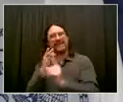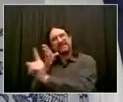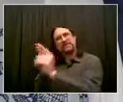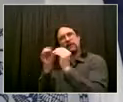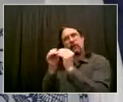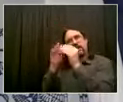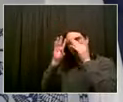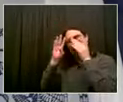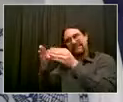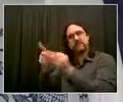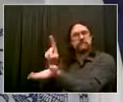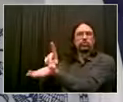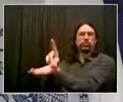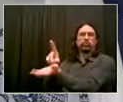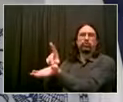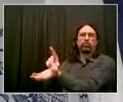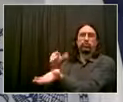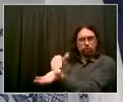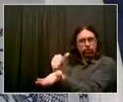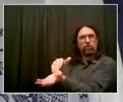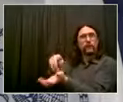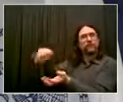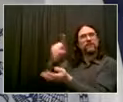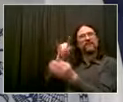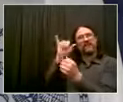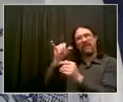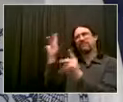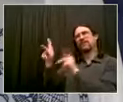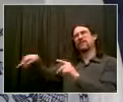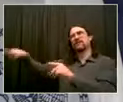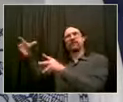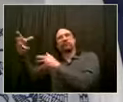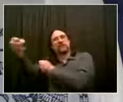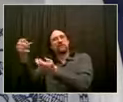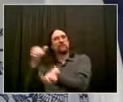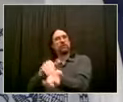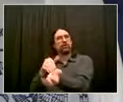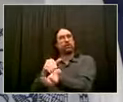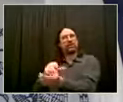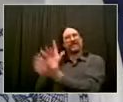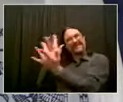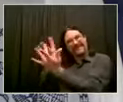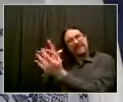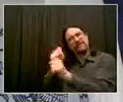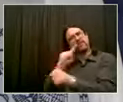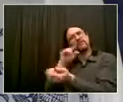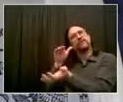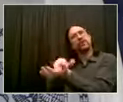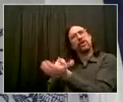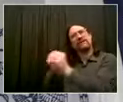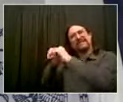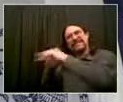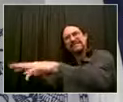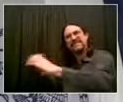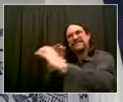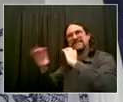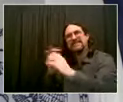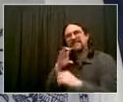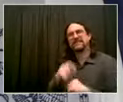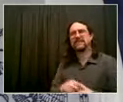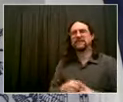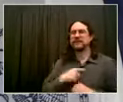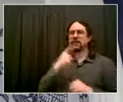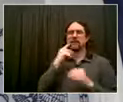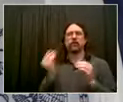pediatrician's voice is so important. I think more of that contact, getting that encouragement will make a difference. Definitely more incentives.